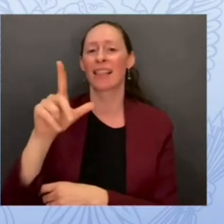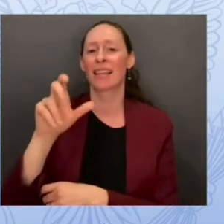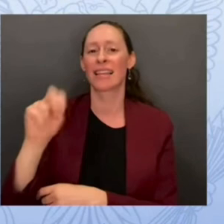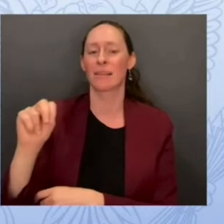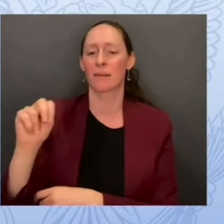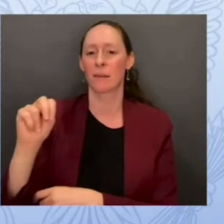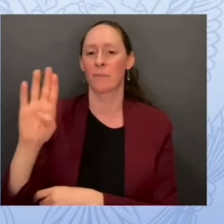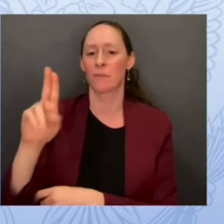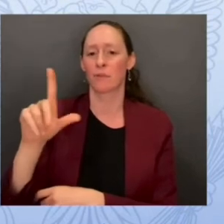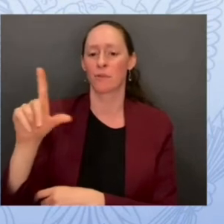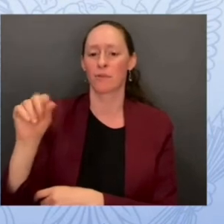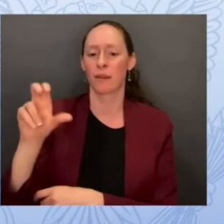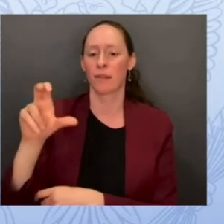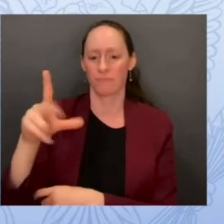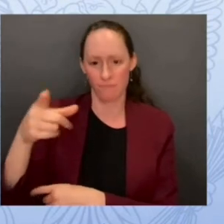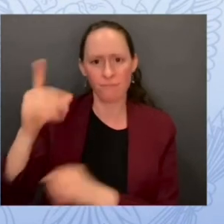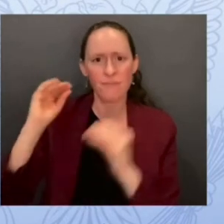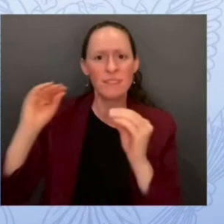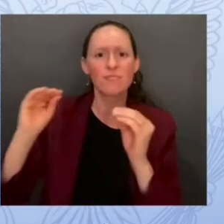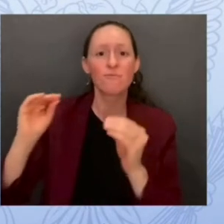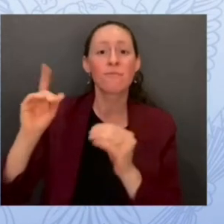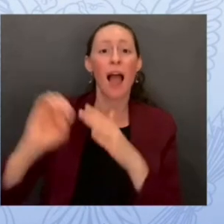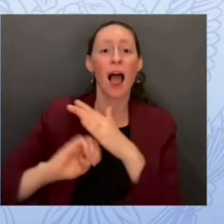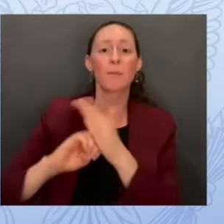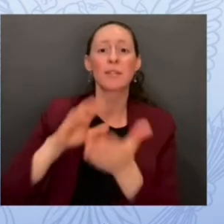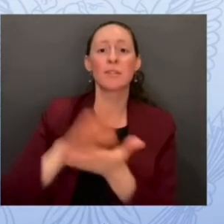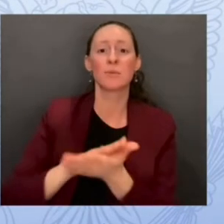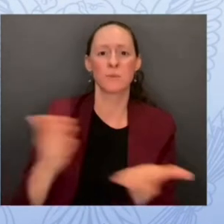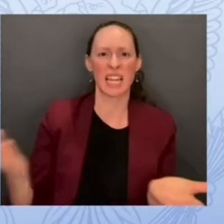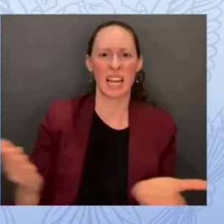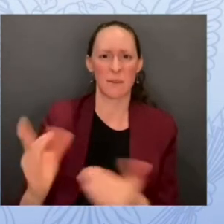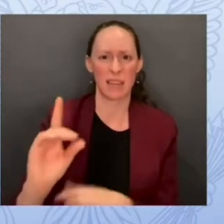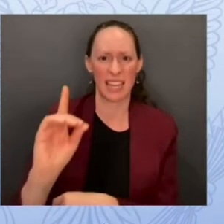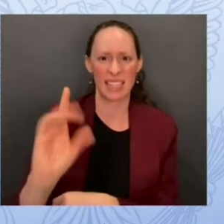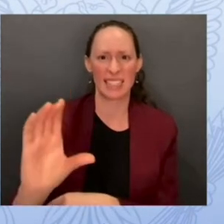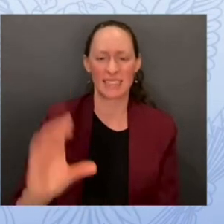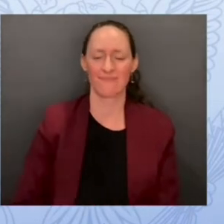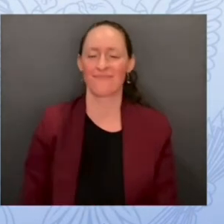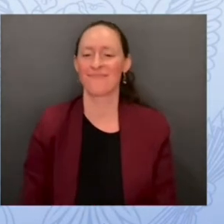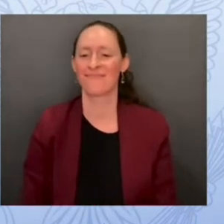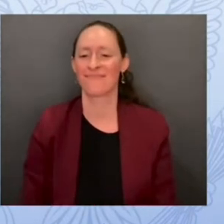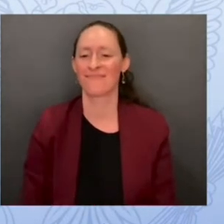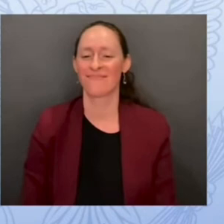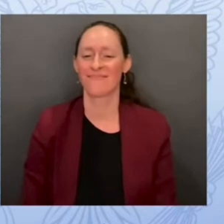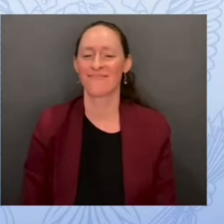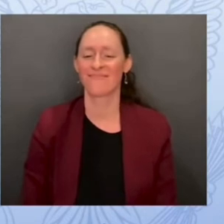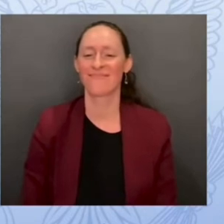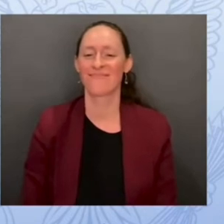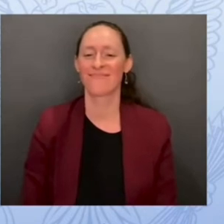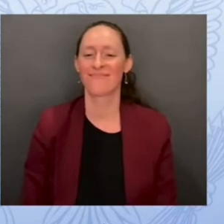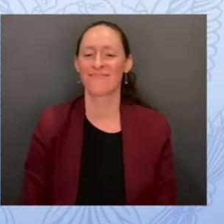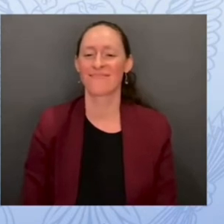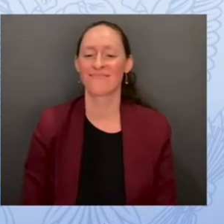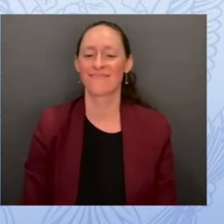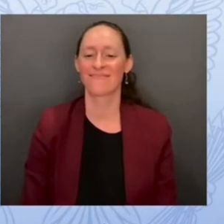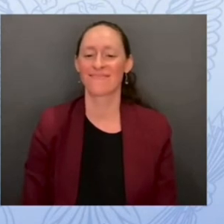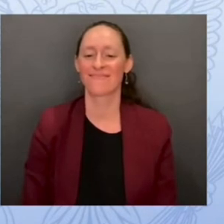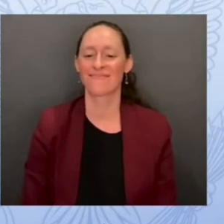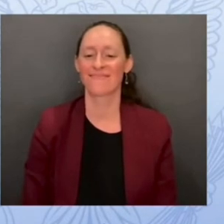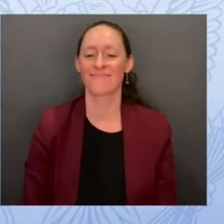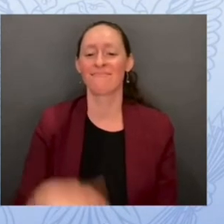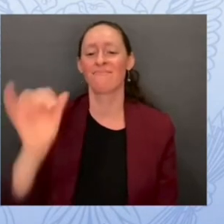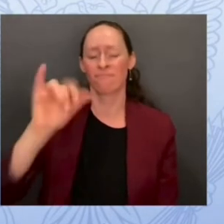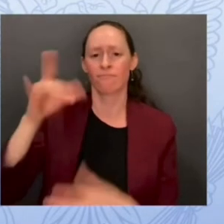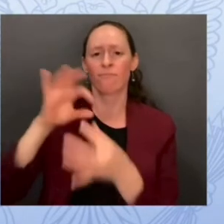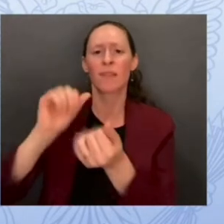in DC and teachers associations like the National Association of Secondary School Principals we have